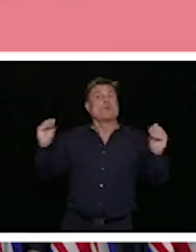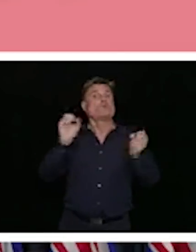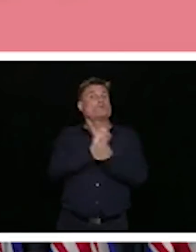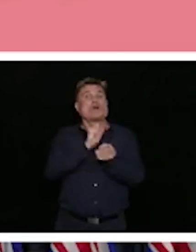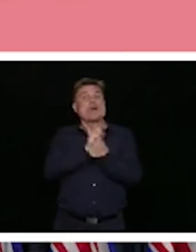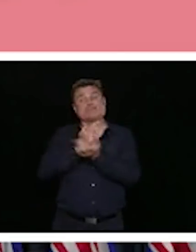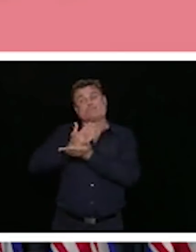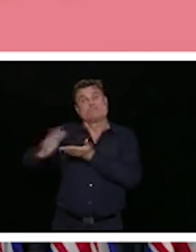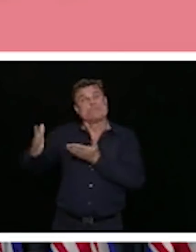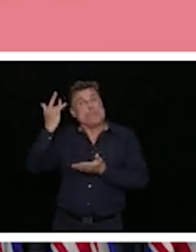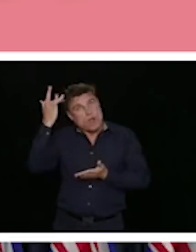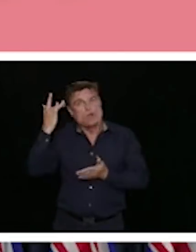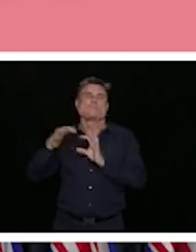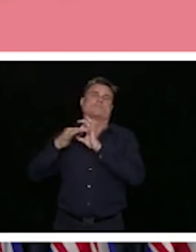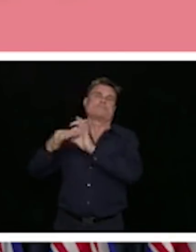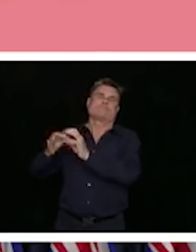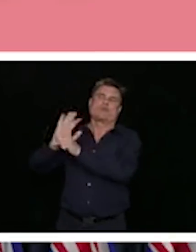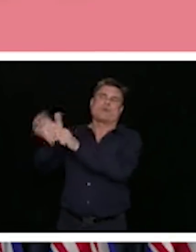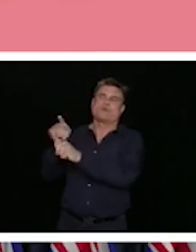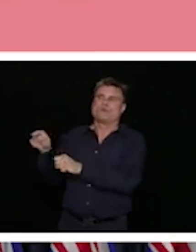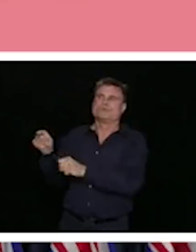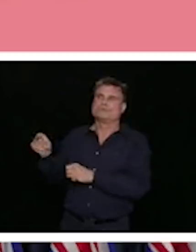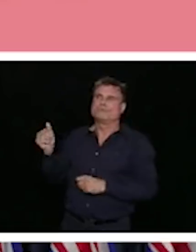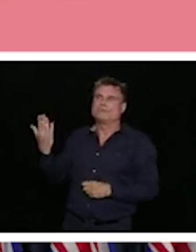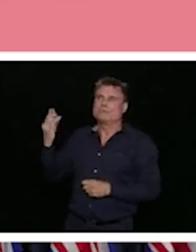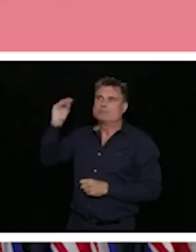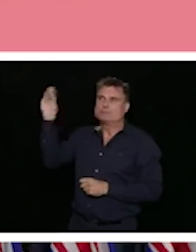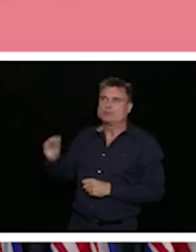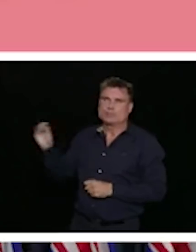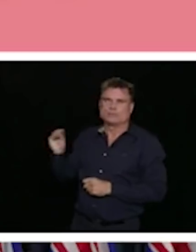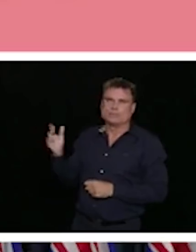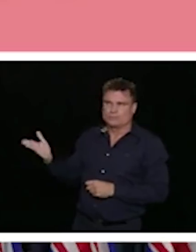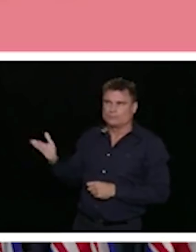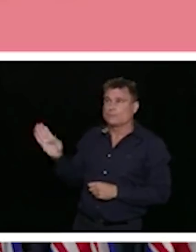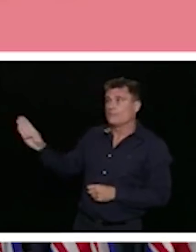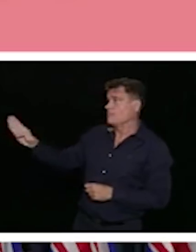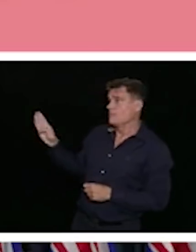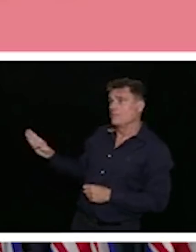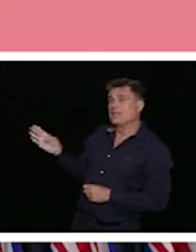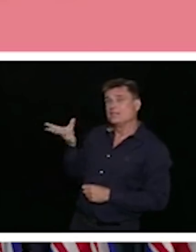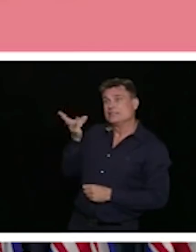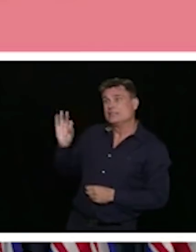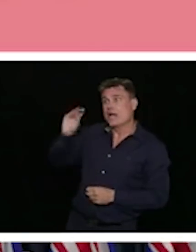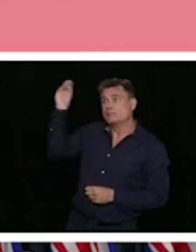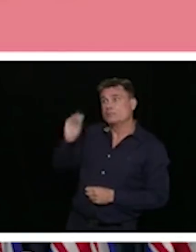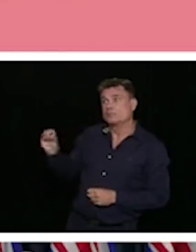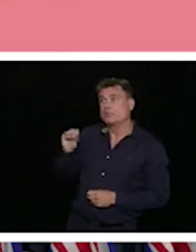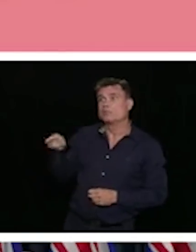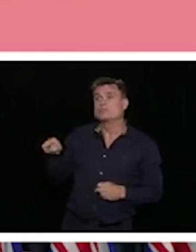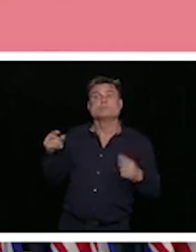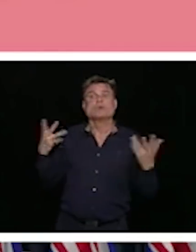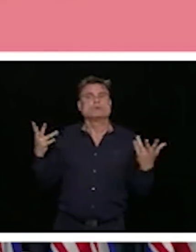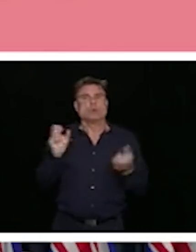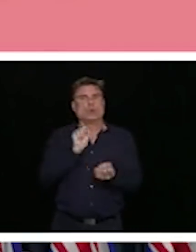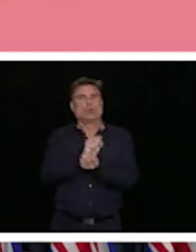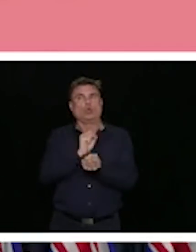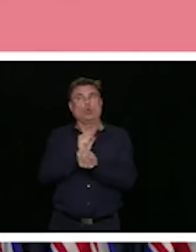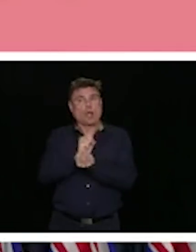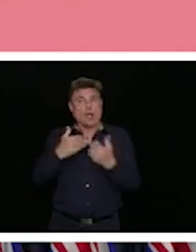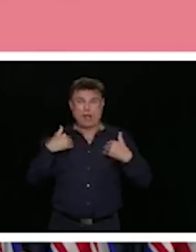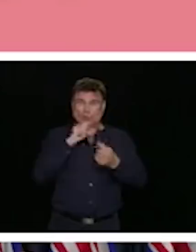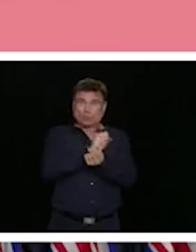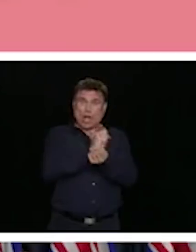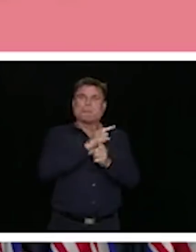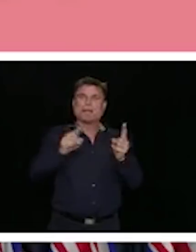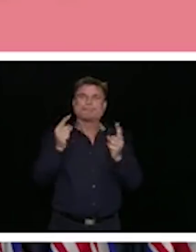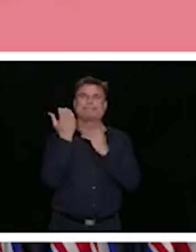the unemployment statistics. As well, 69% of people felt that there is some impairment to their